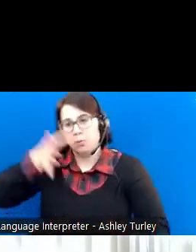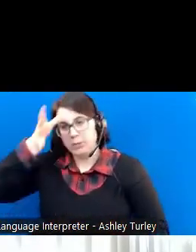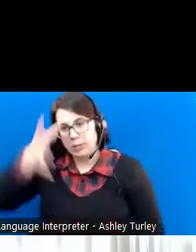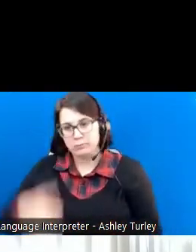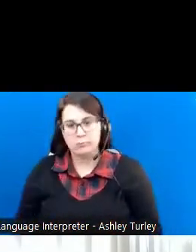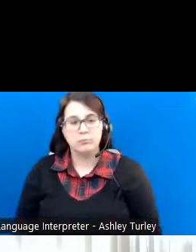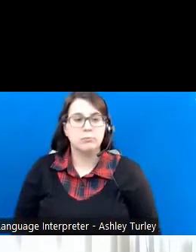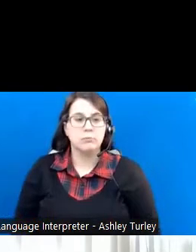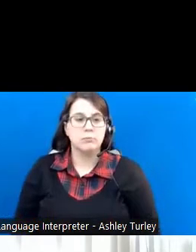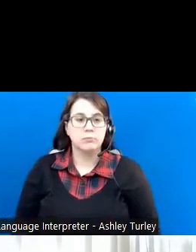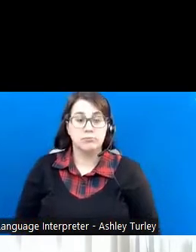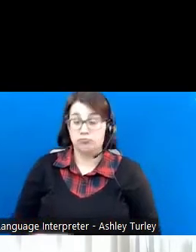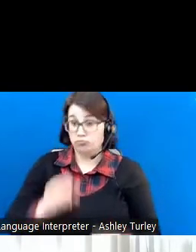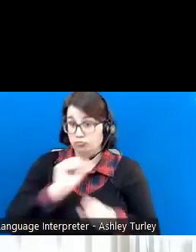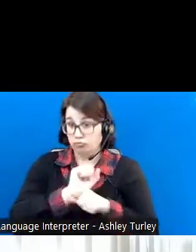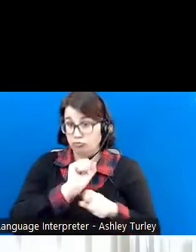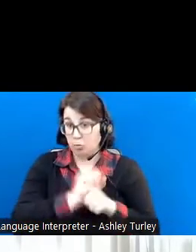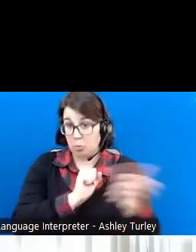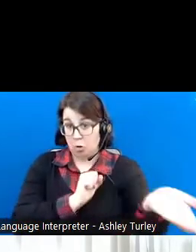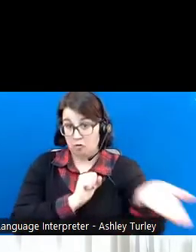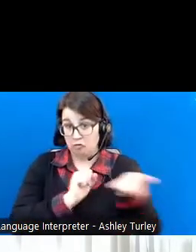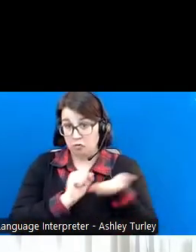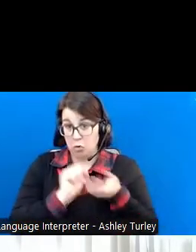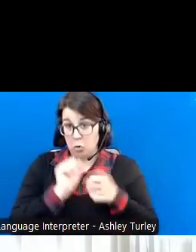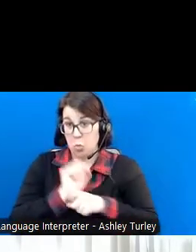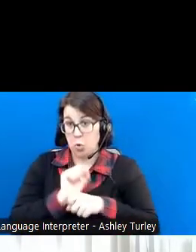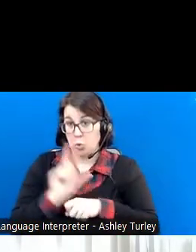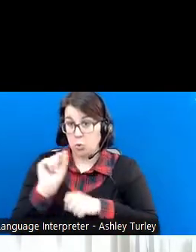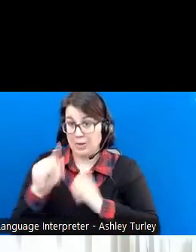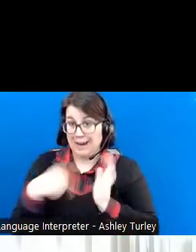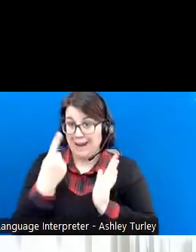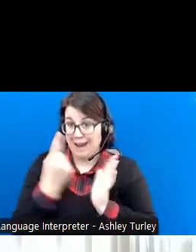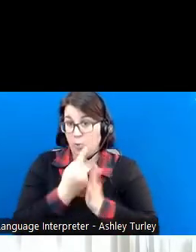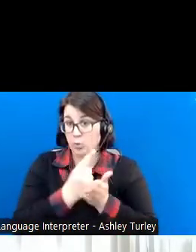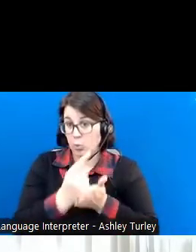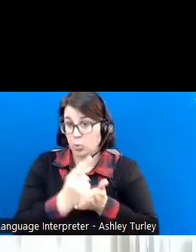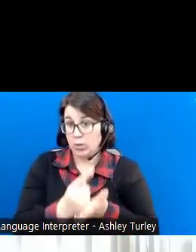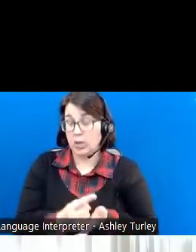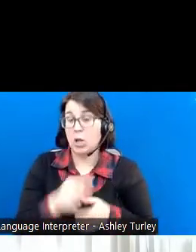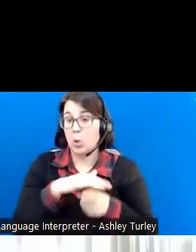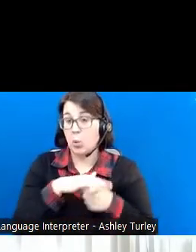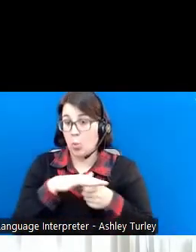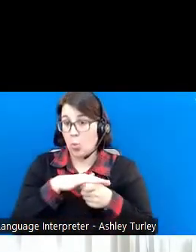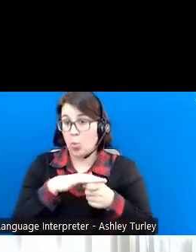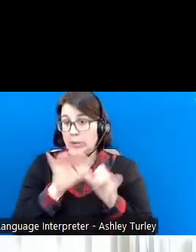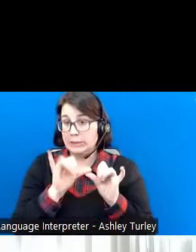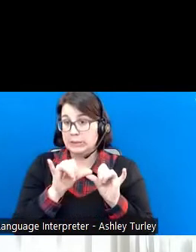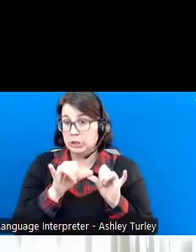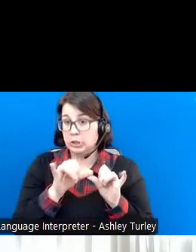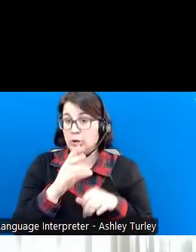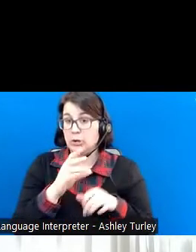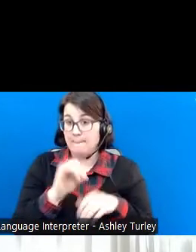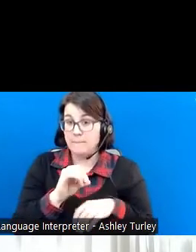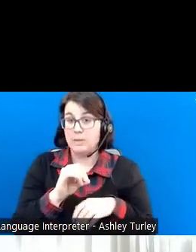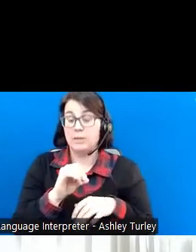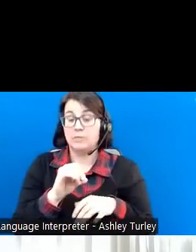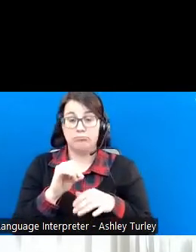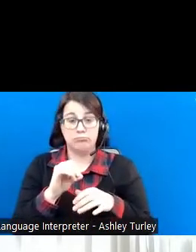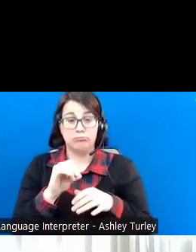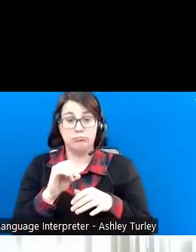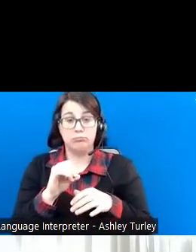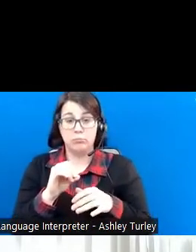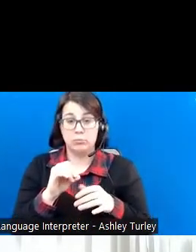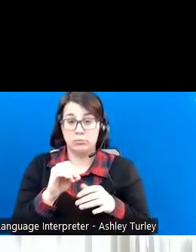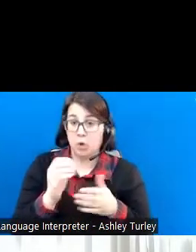offer working 20 hours a week at a local engineering firm making $10 an hour. And everybody's question